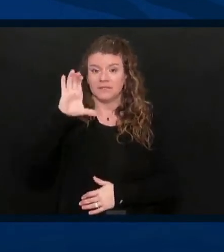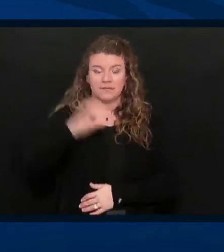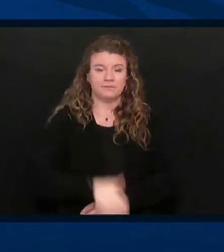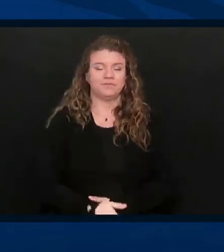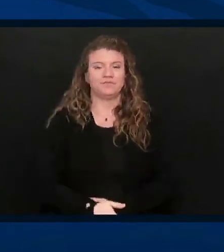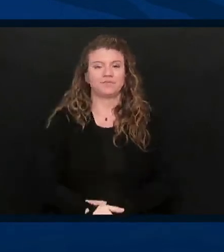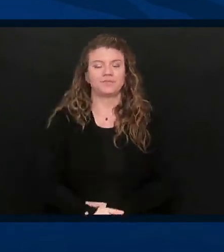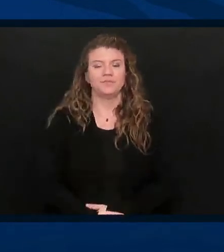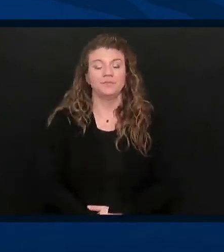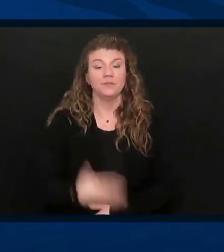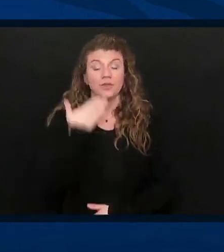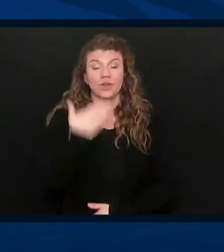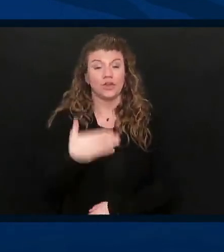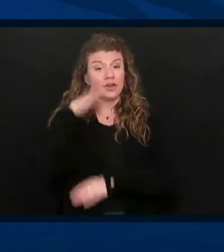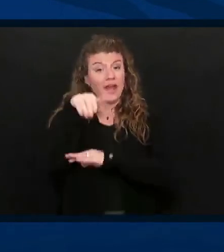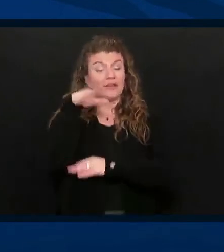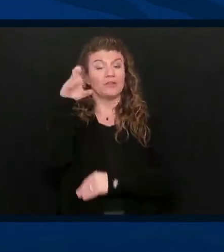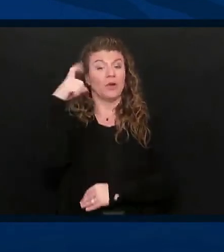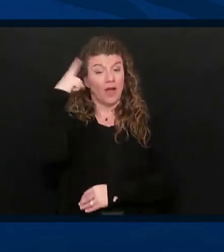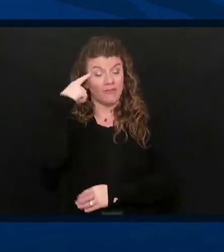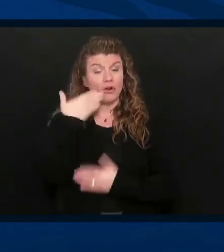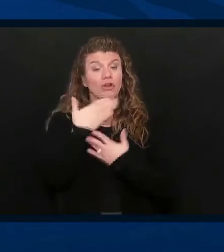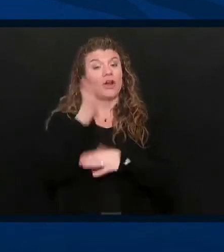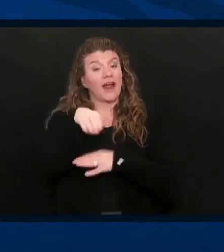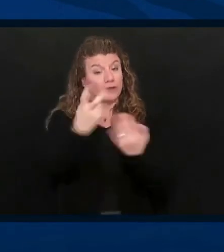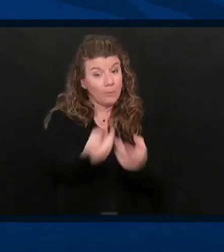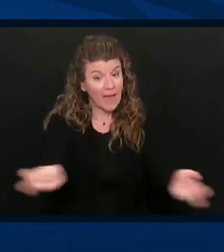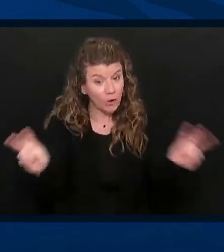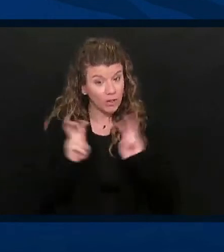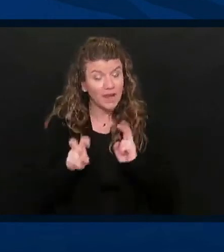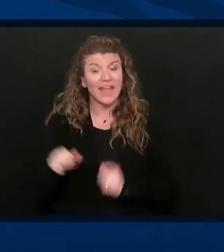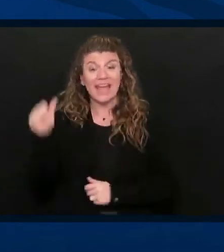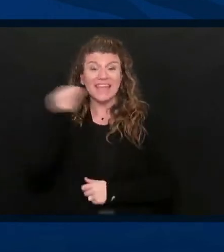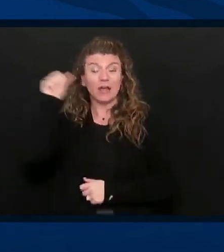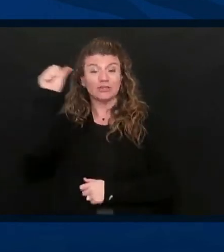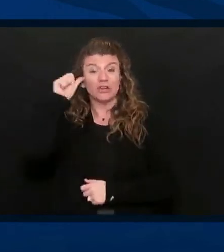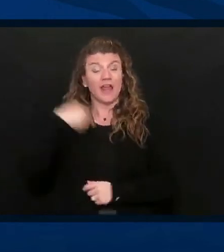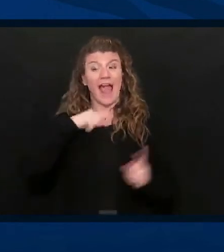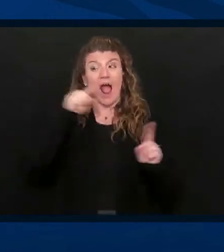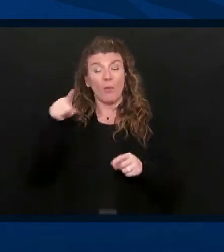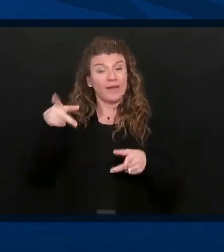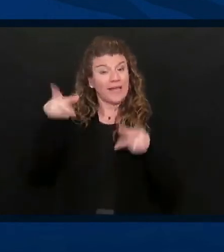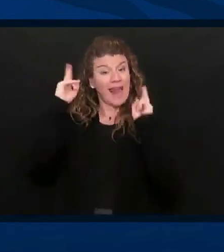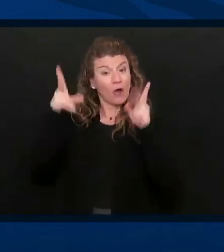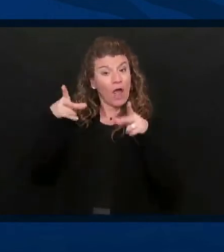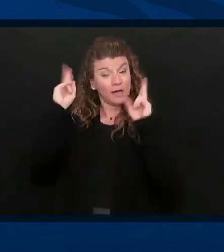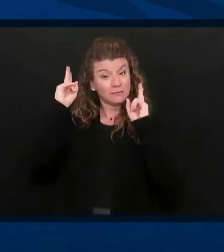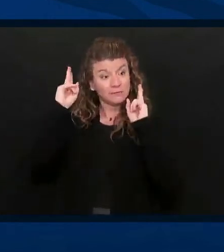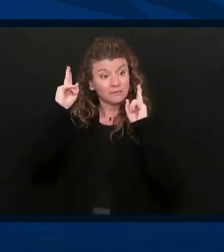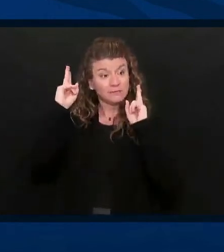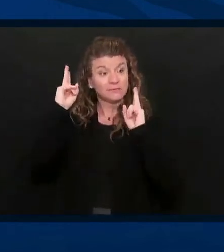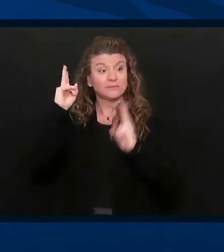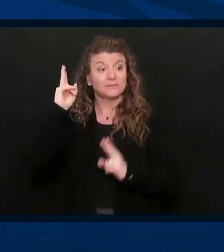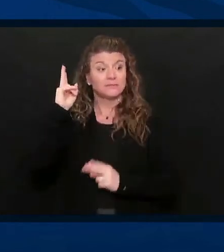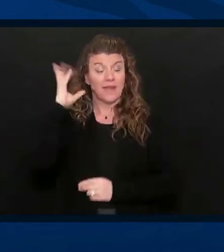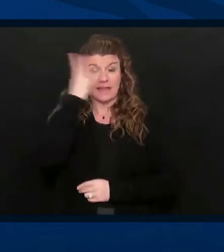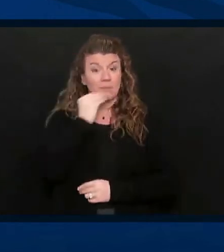Good afternoon, Governor. Good afternoon, panel. Yesterday, I went to get a haircut at the beauty shop, and they